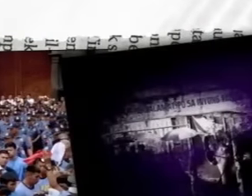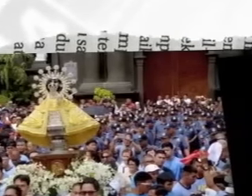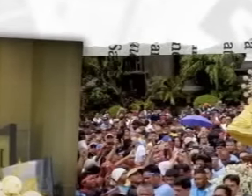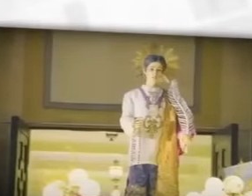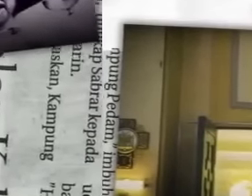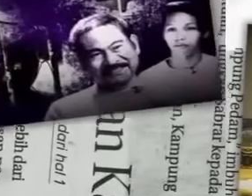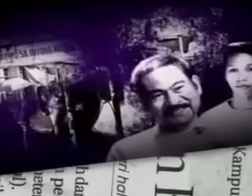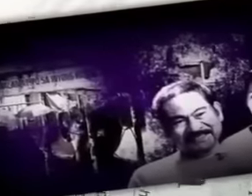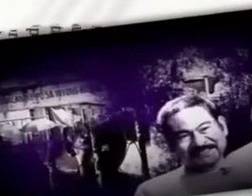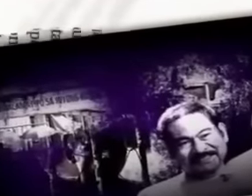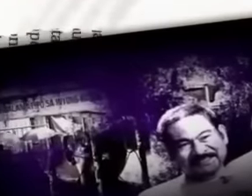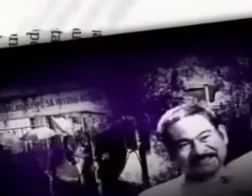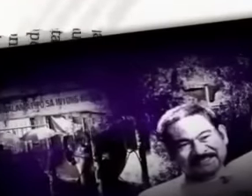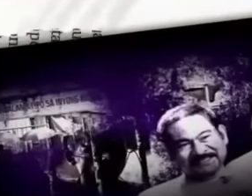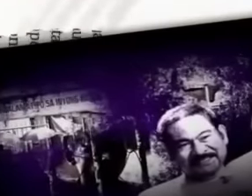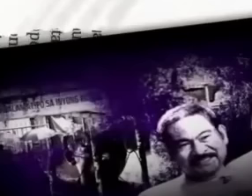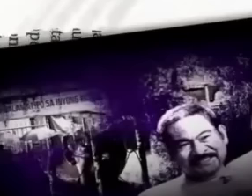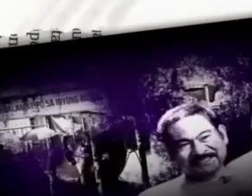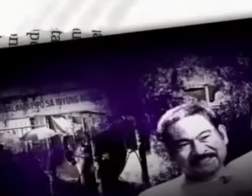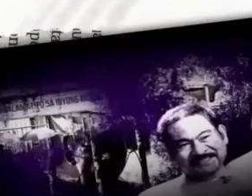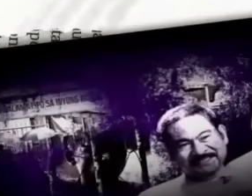Jazzcom TV YouTube channel.